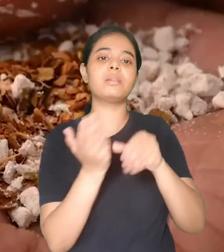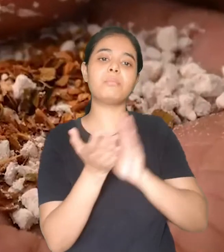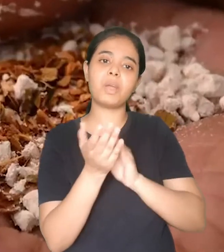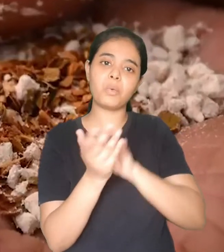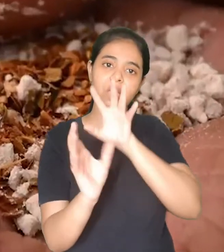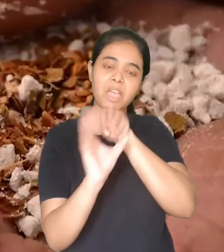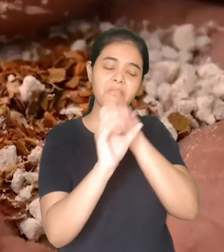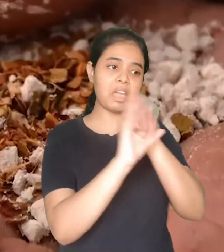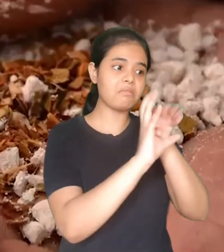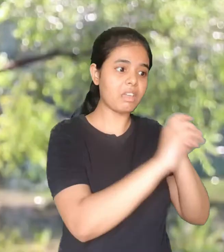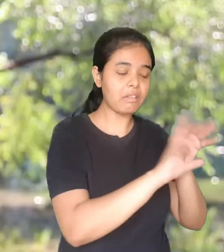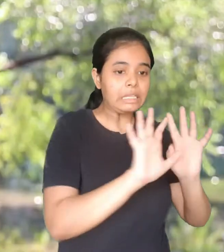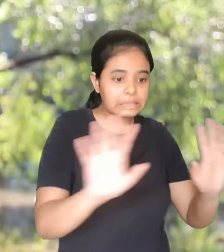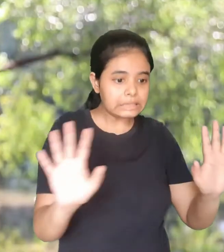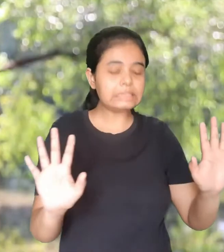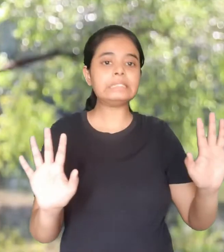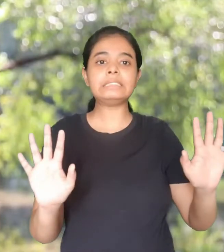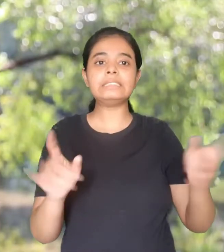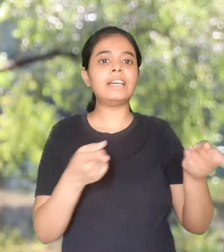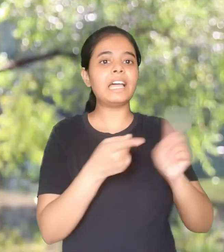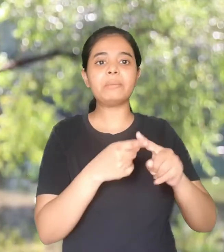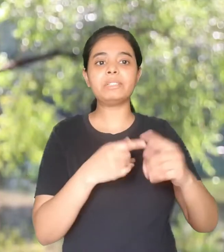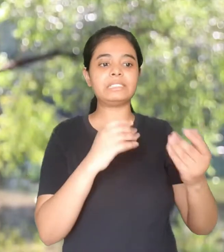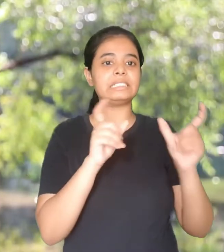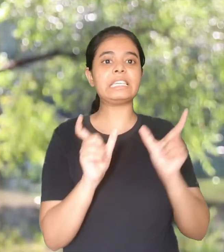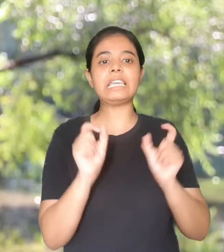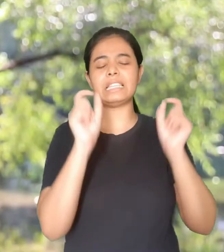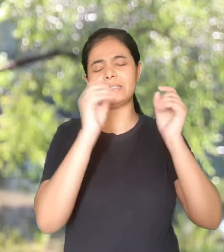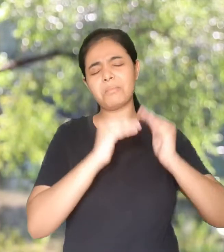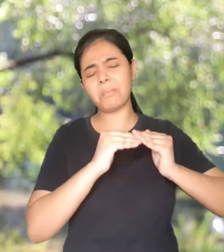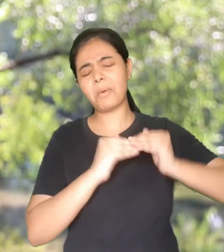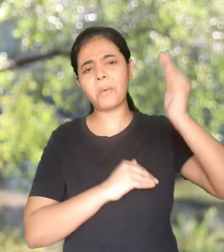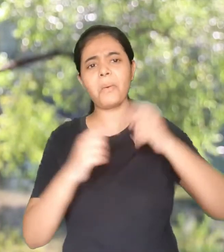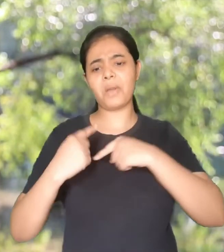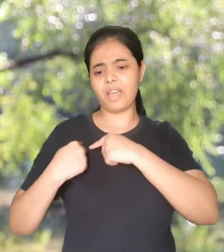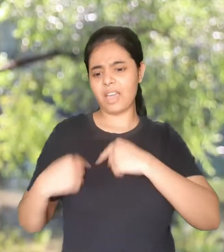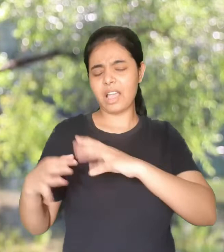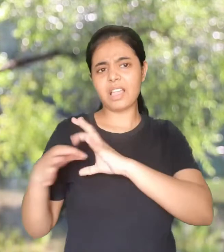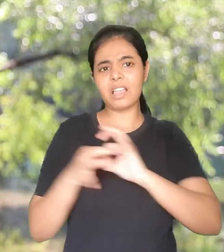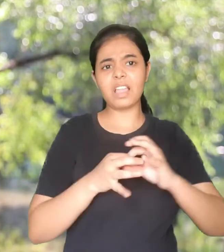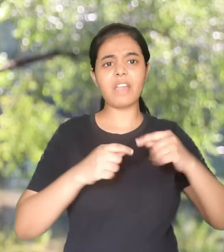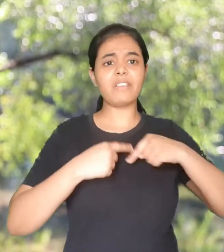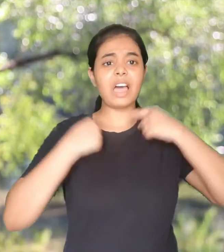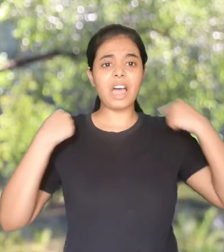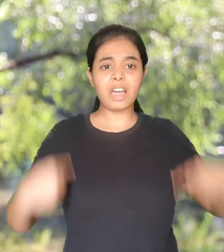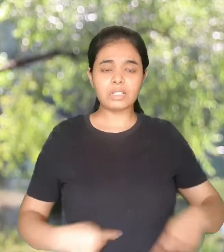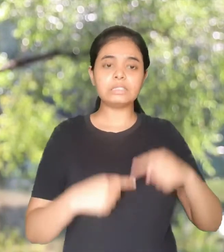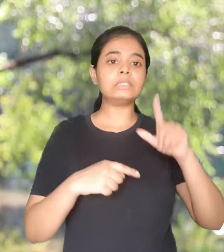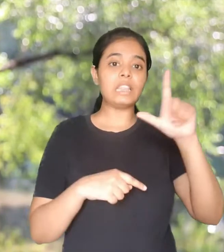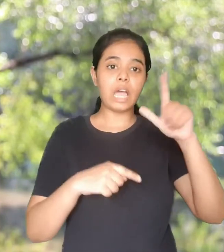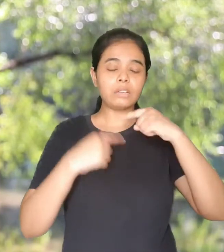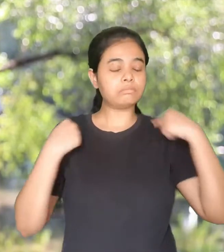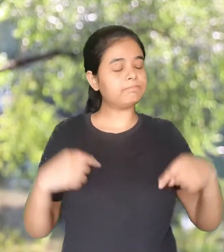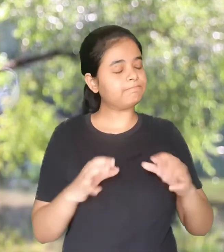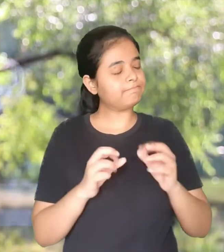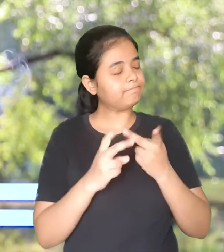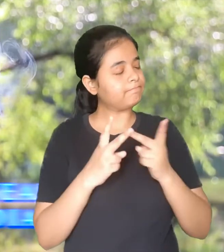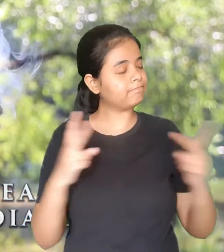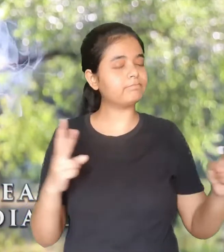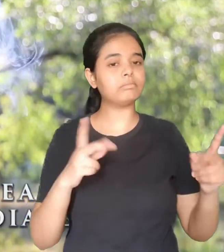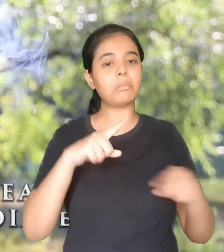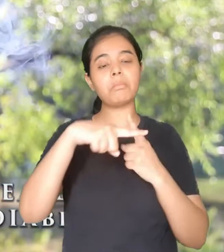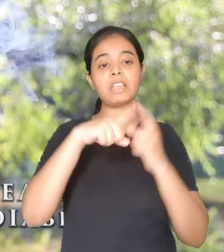gutka to name a few. Tobacco is linked to the onset of all four of the most common non-communicable diseases,